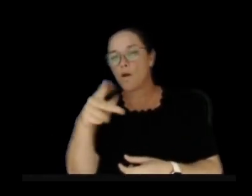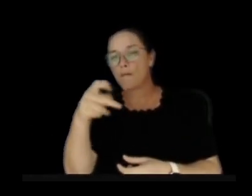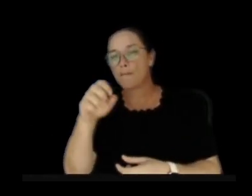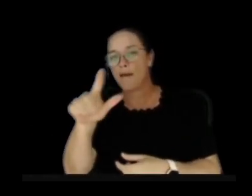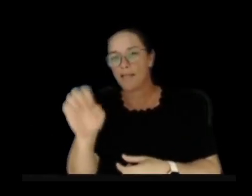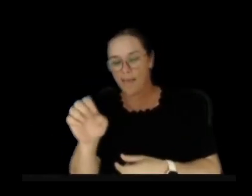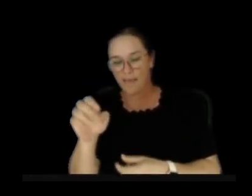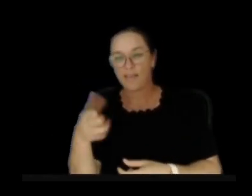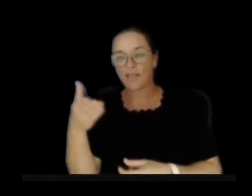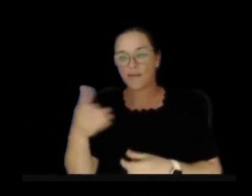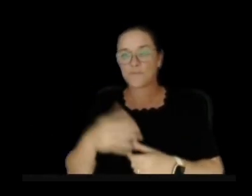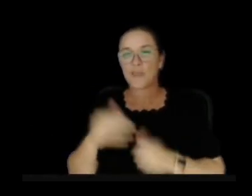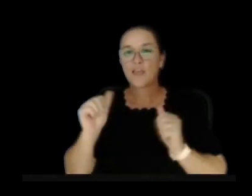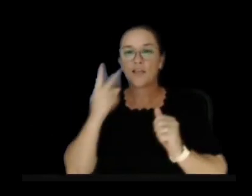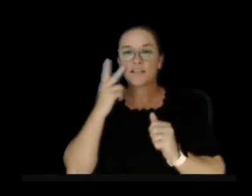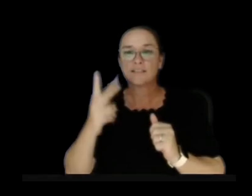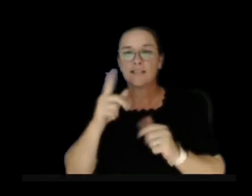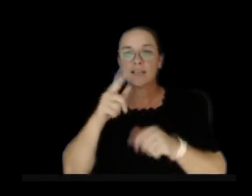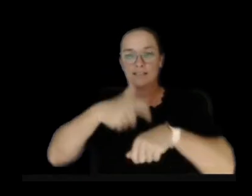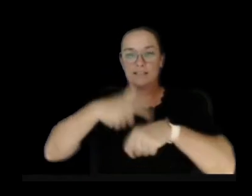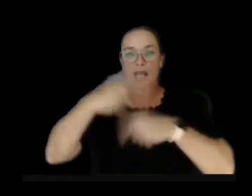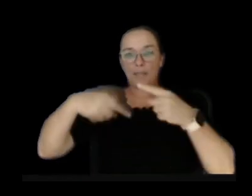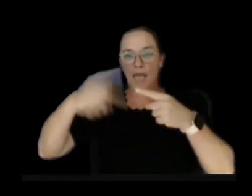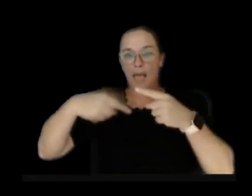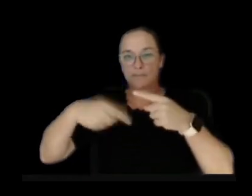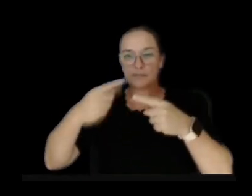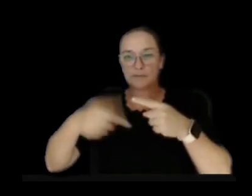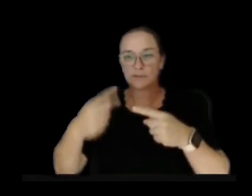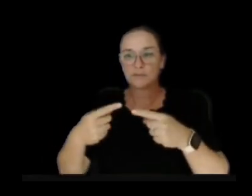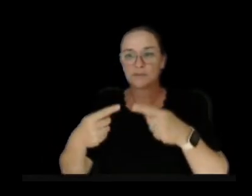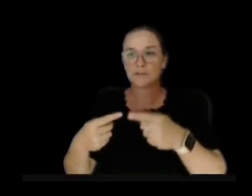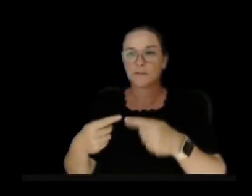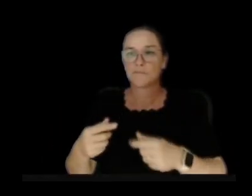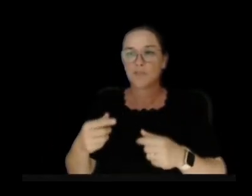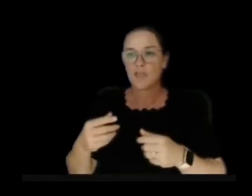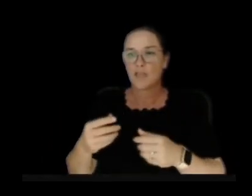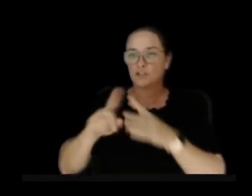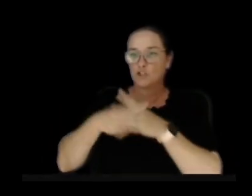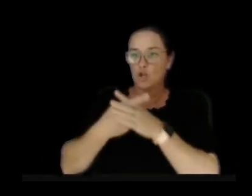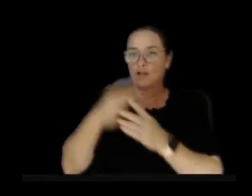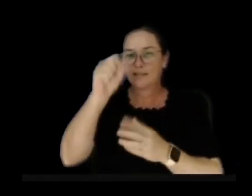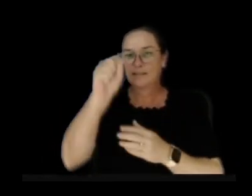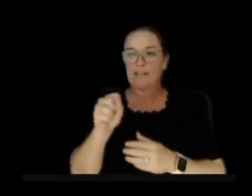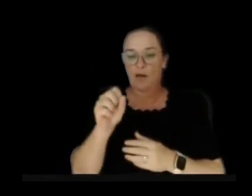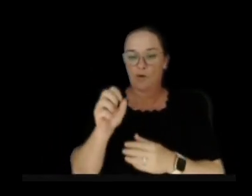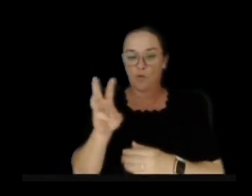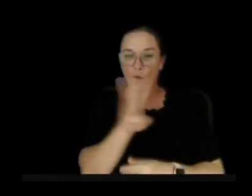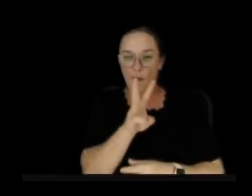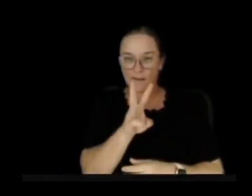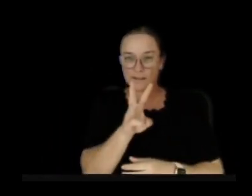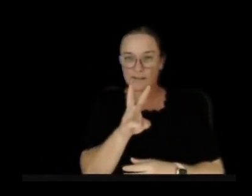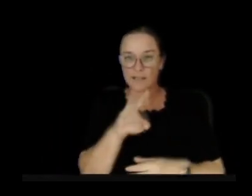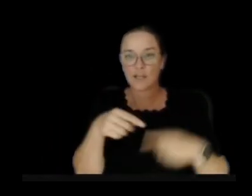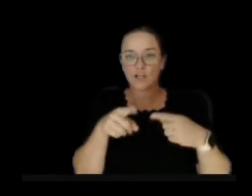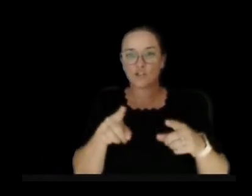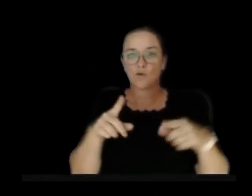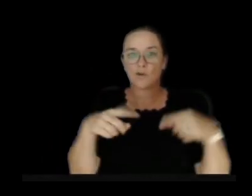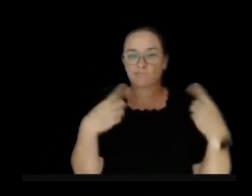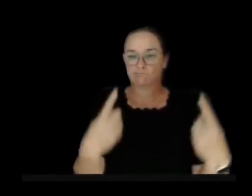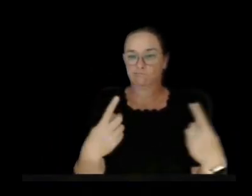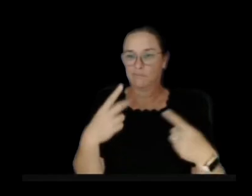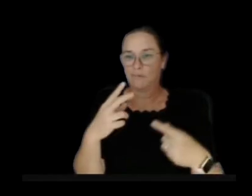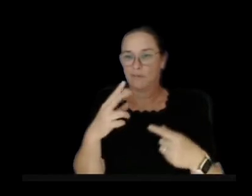lapse of the KW camera. This eruption restarted from events in the southwest and over the last 30 or